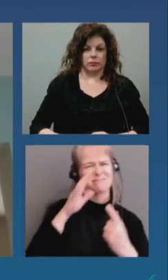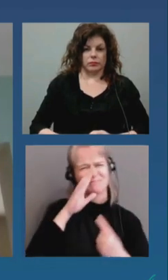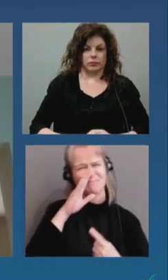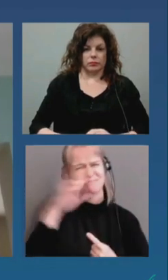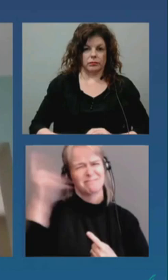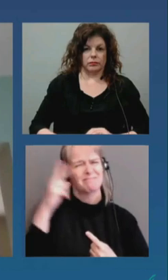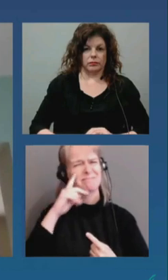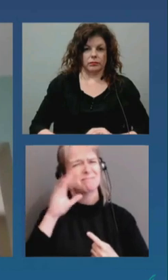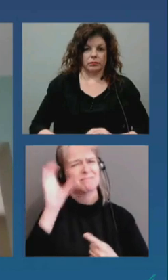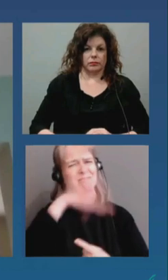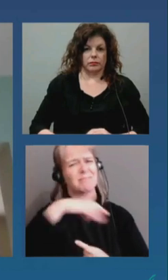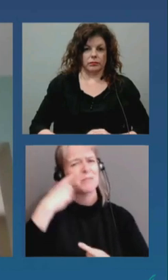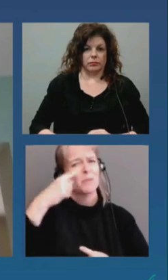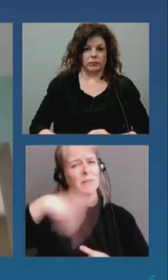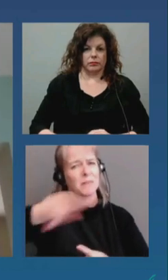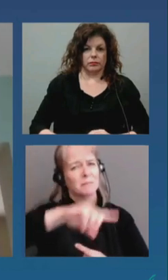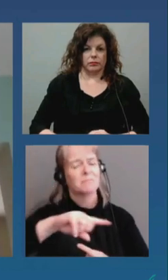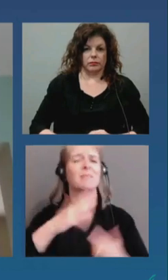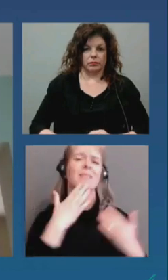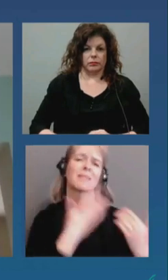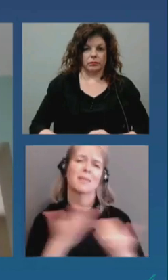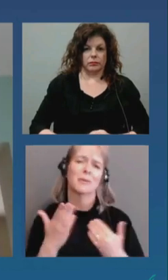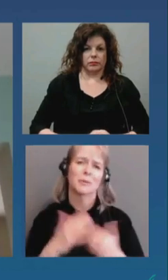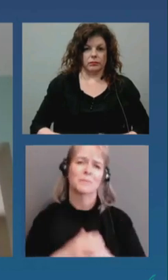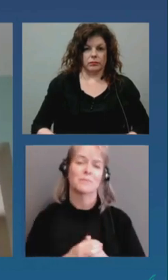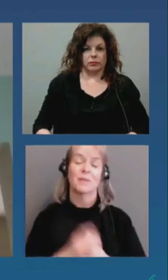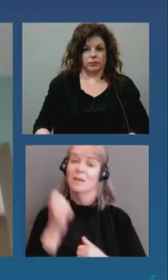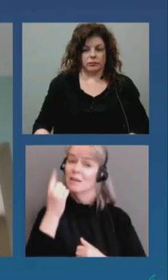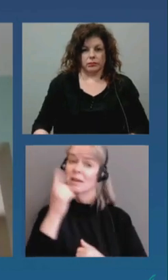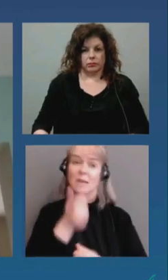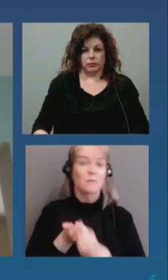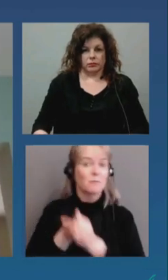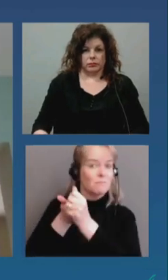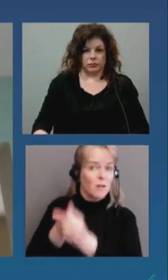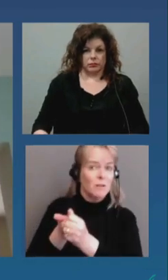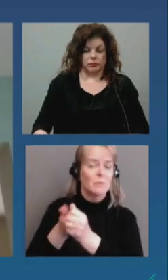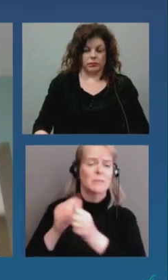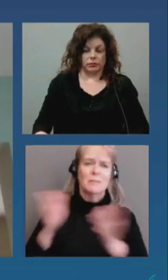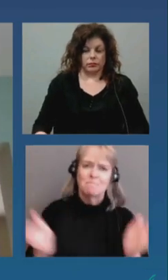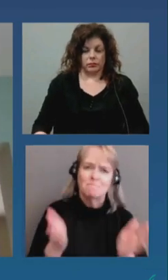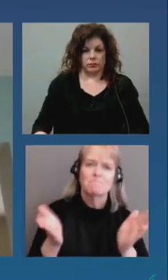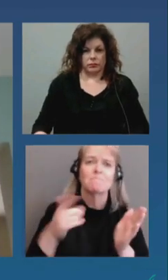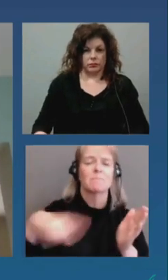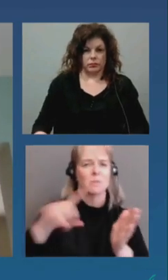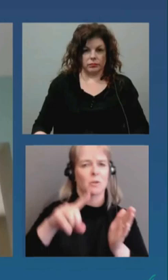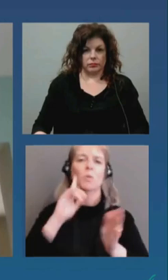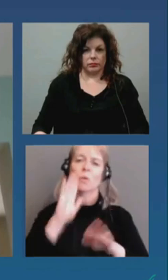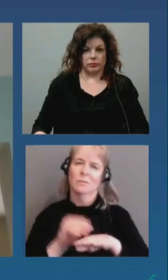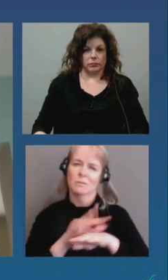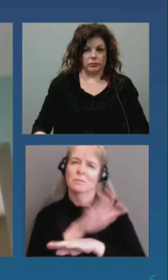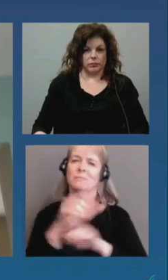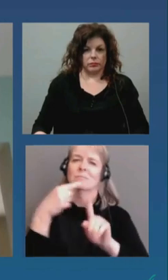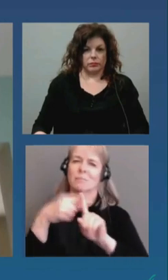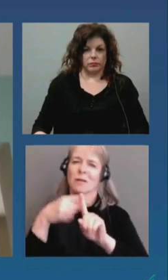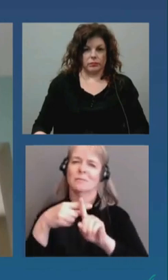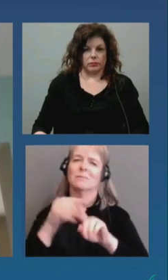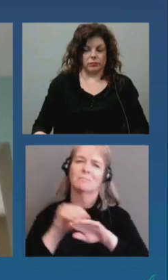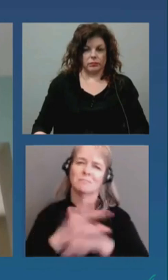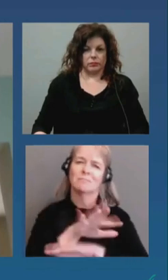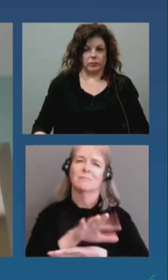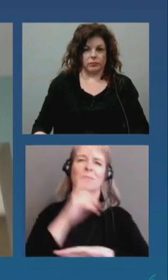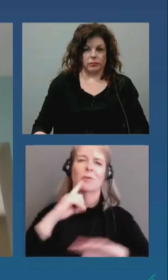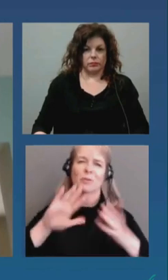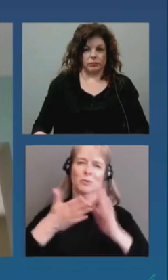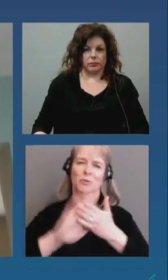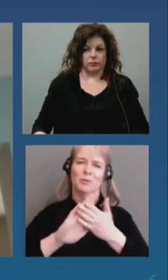In supporting and reinforcing public health guidance, you are making a difference in helping to keep others in the community safe. Thank you for all that you